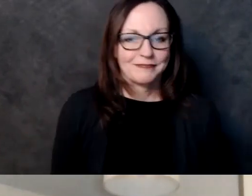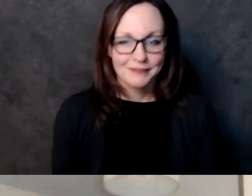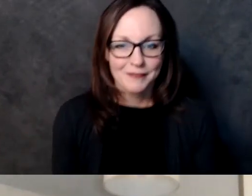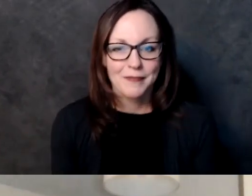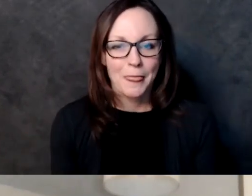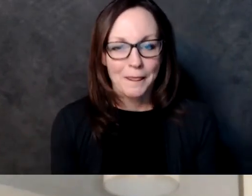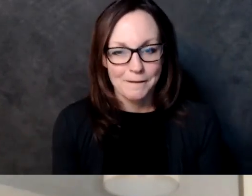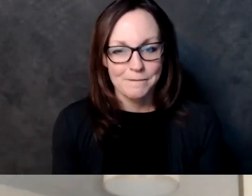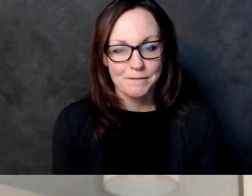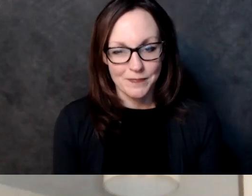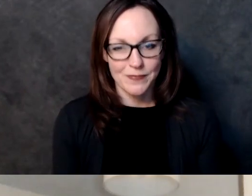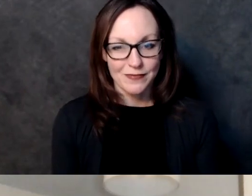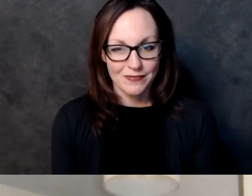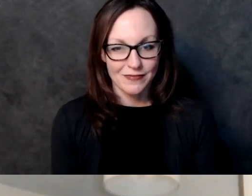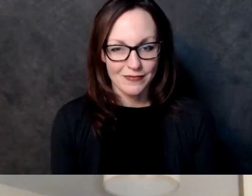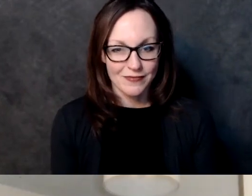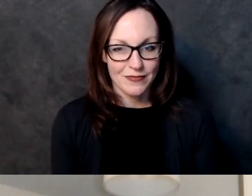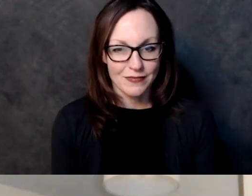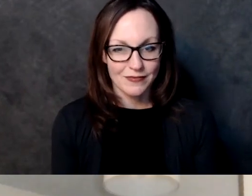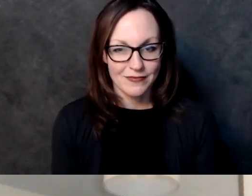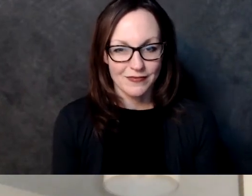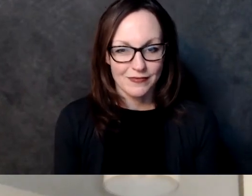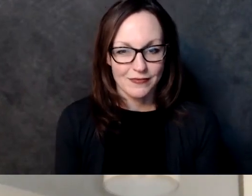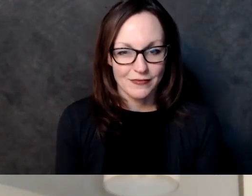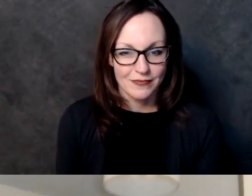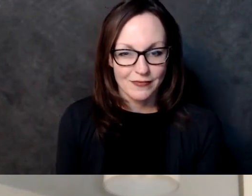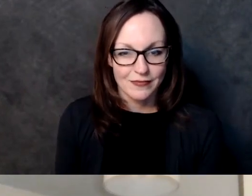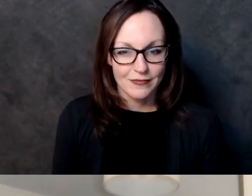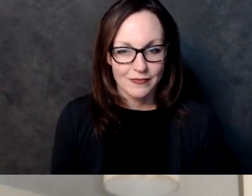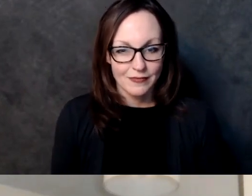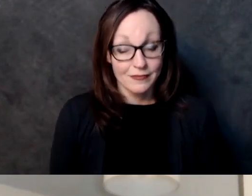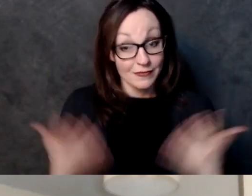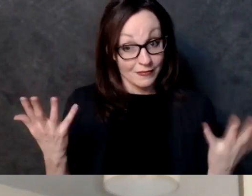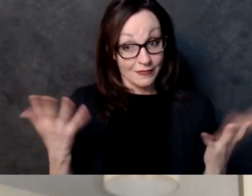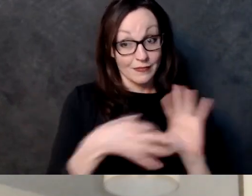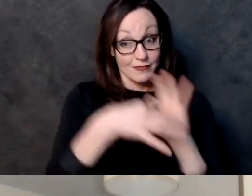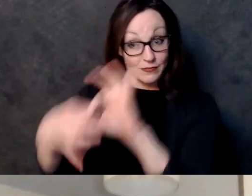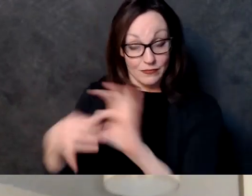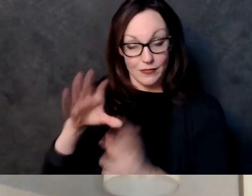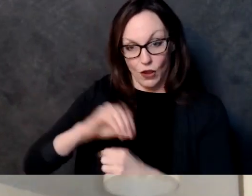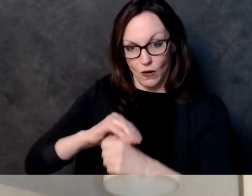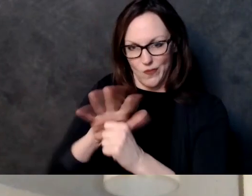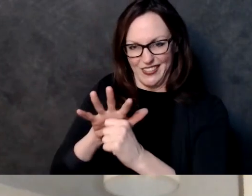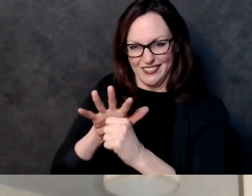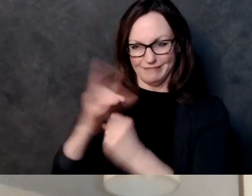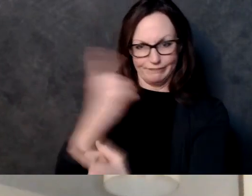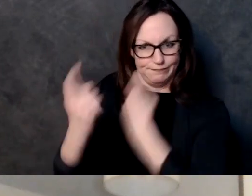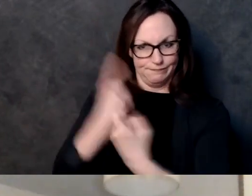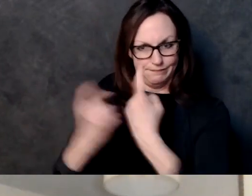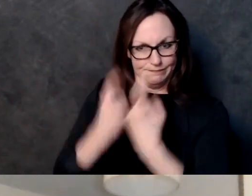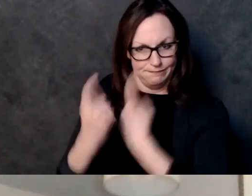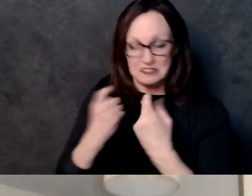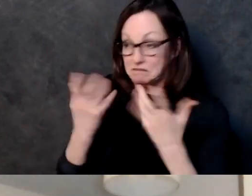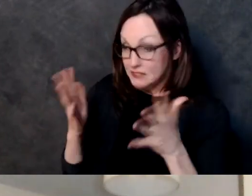the next one and i'll tee it up uh before i kicked it up with representative last time i'll kick it off to uh representative